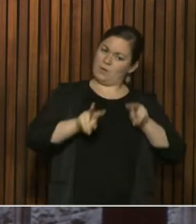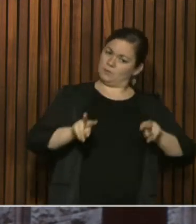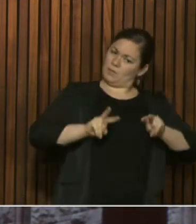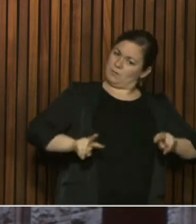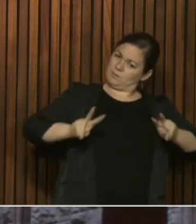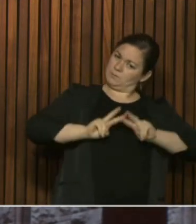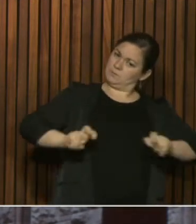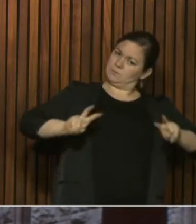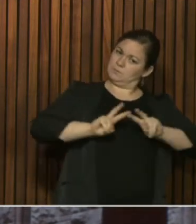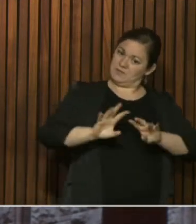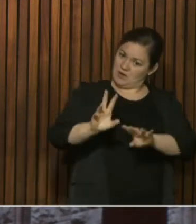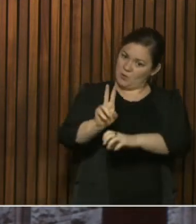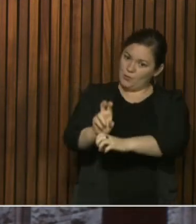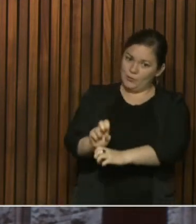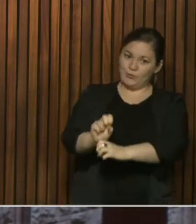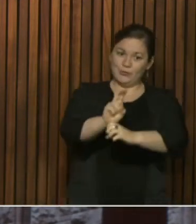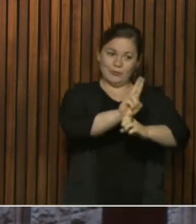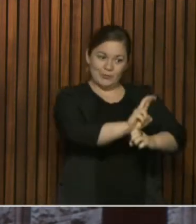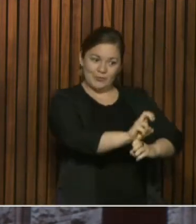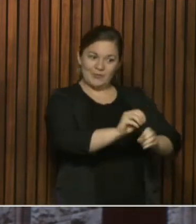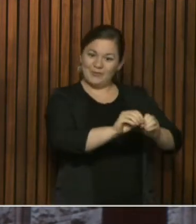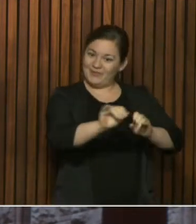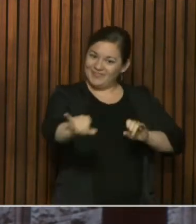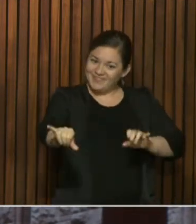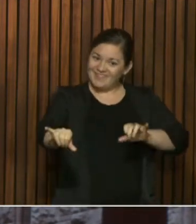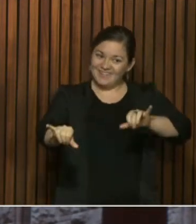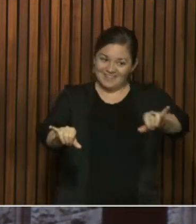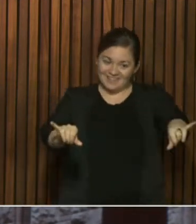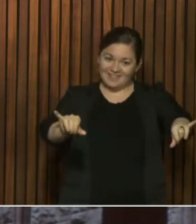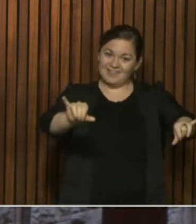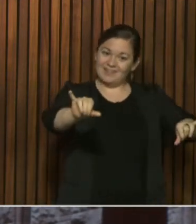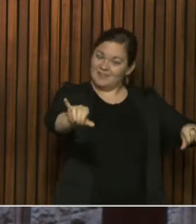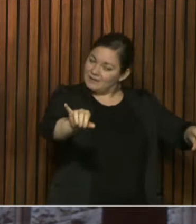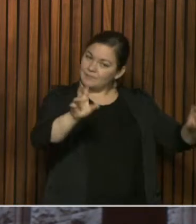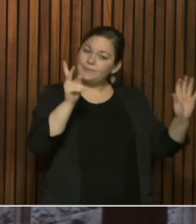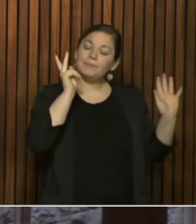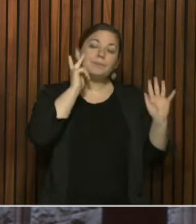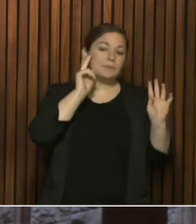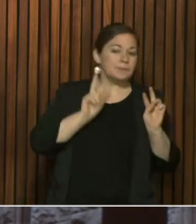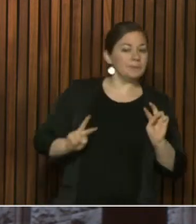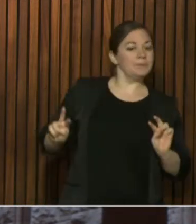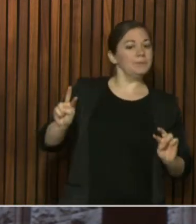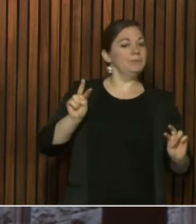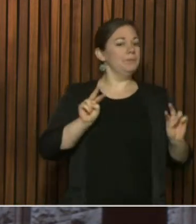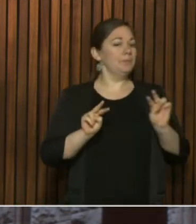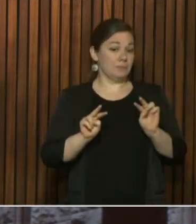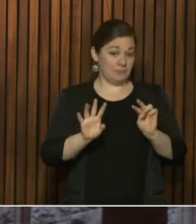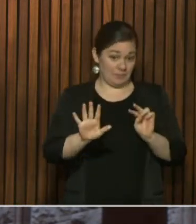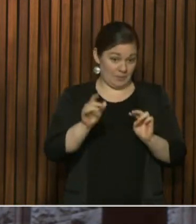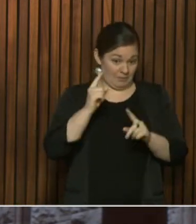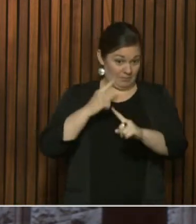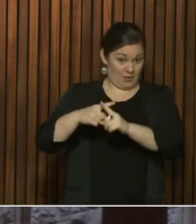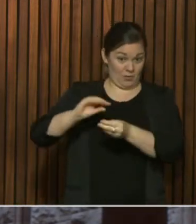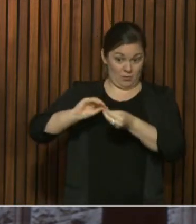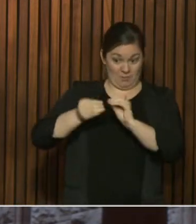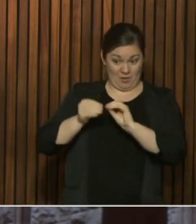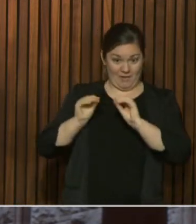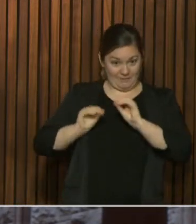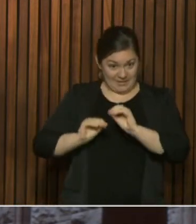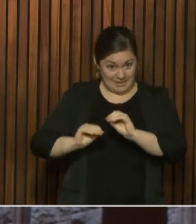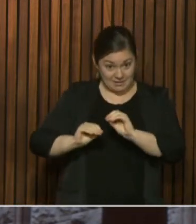as we progress there. Furthermore, the data that we're continually feeding into our modeling, and that was, last Friday